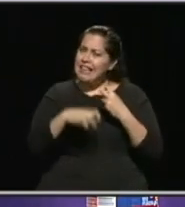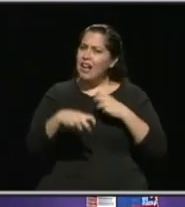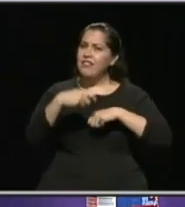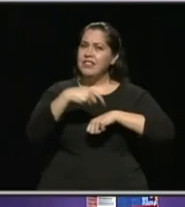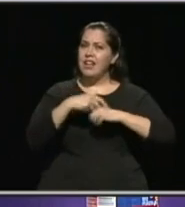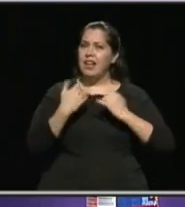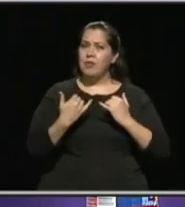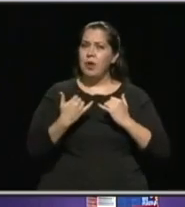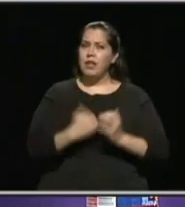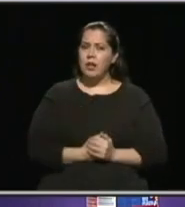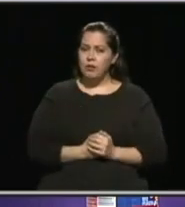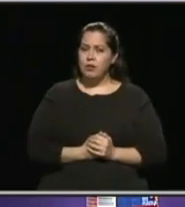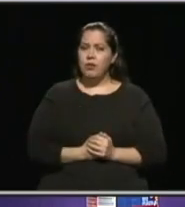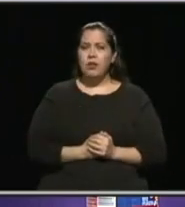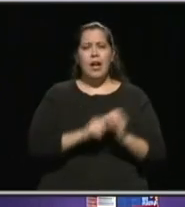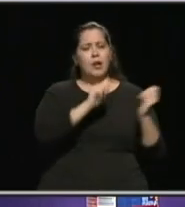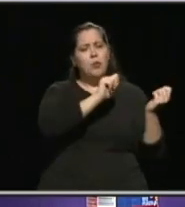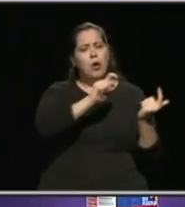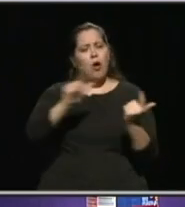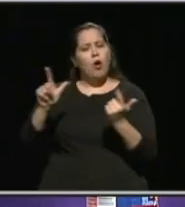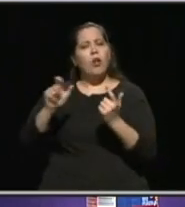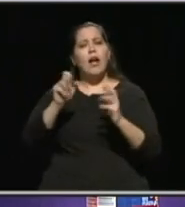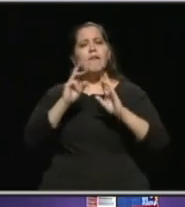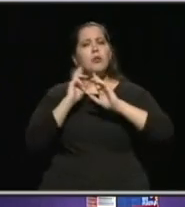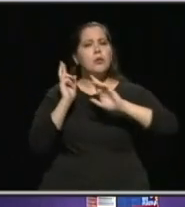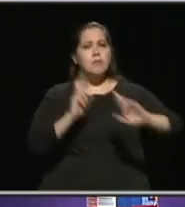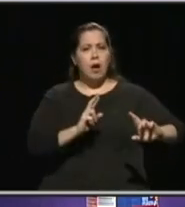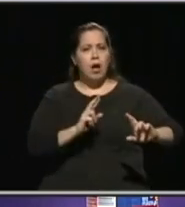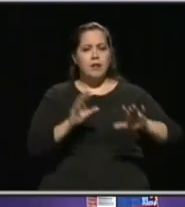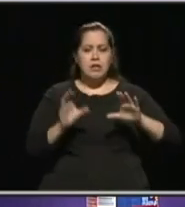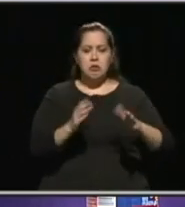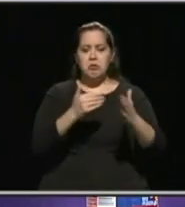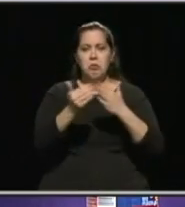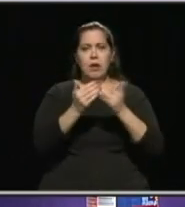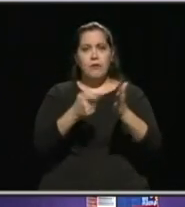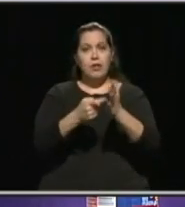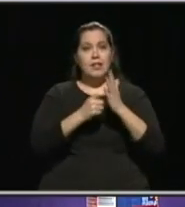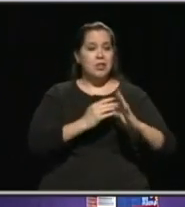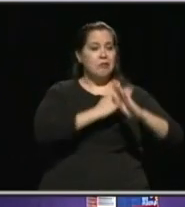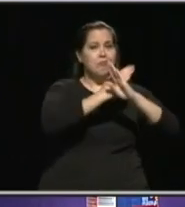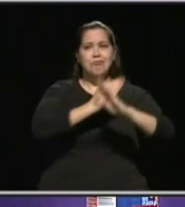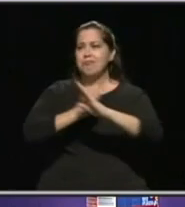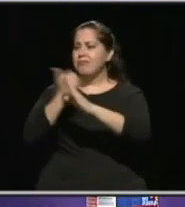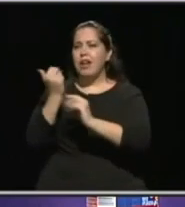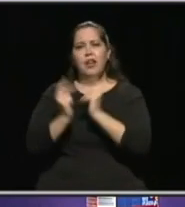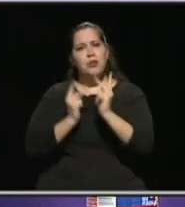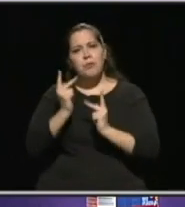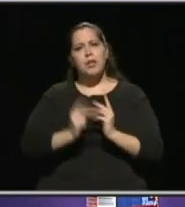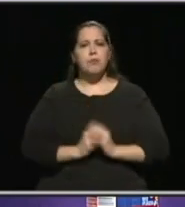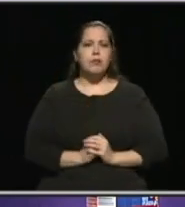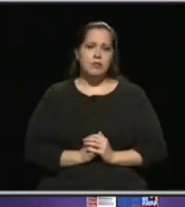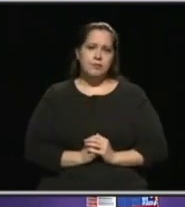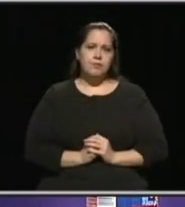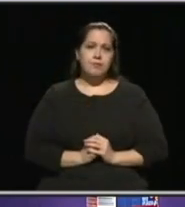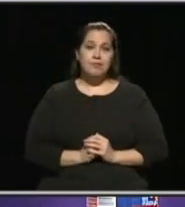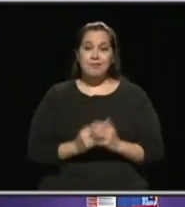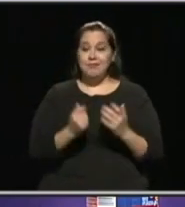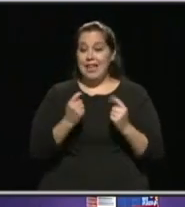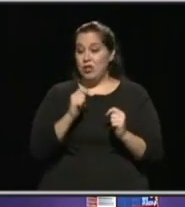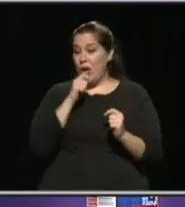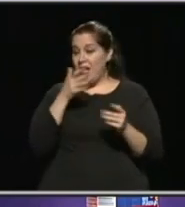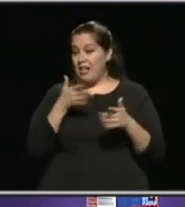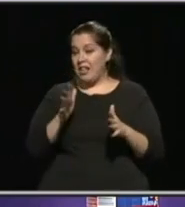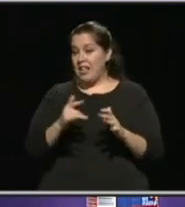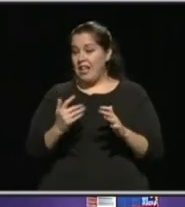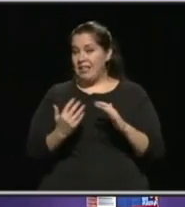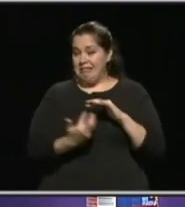and we've all got to respond to this and do what we can to protect other people and and try not to let that